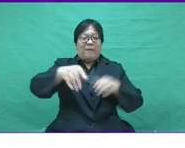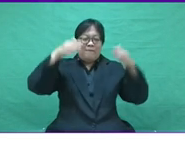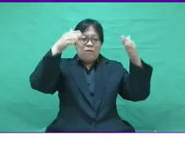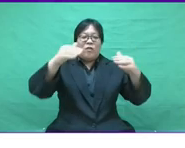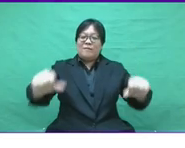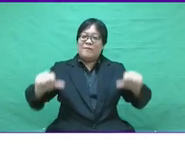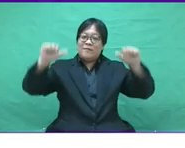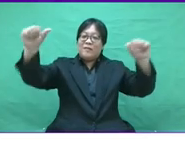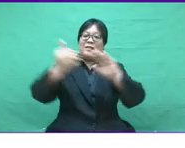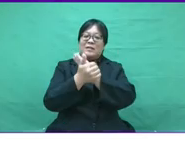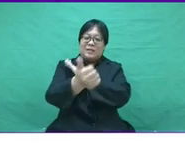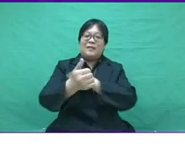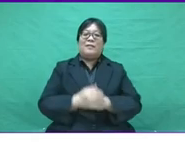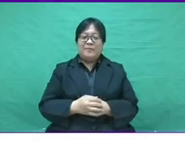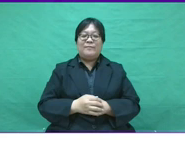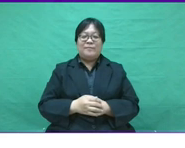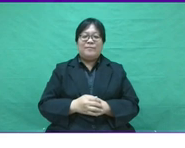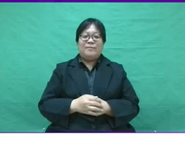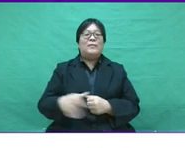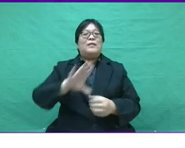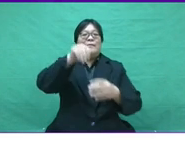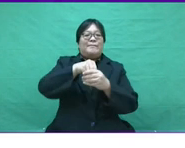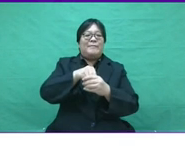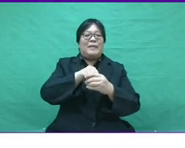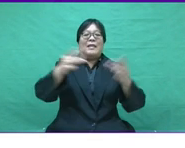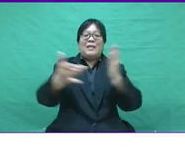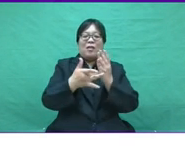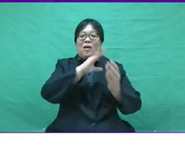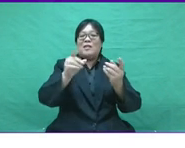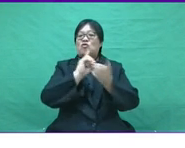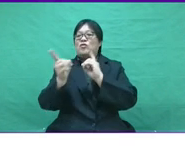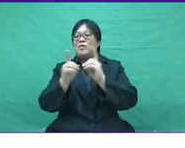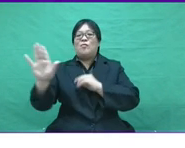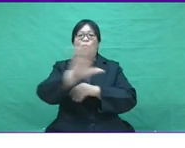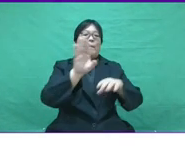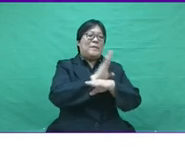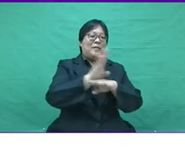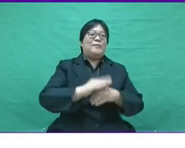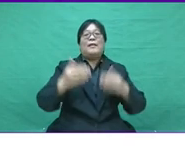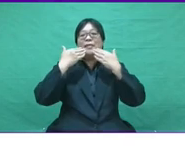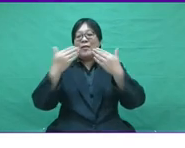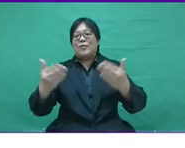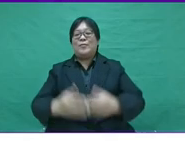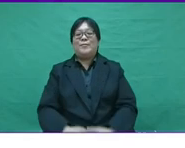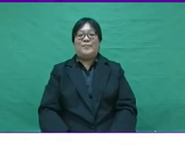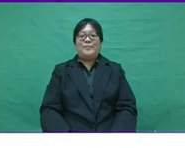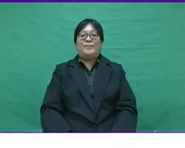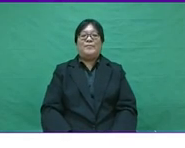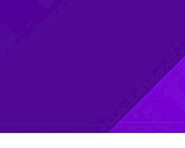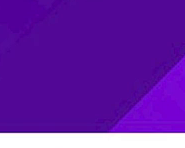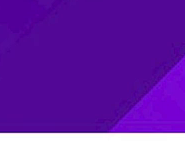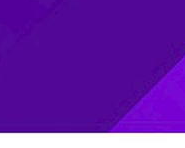intensive industry. Focus and upskill their operation into the technology and